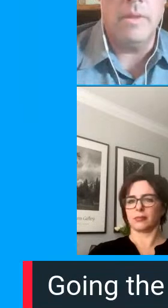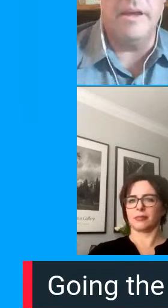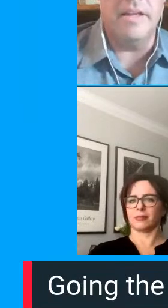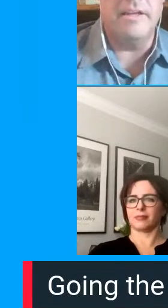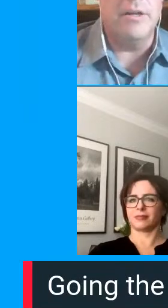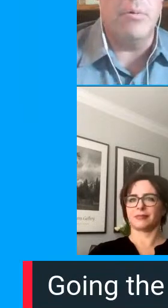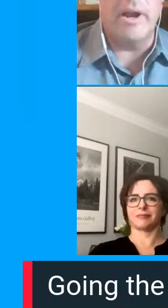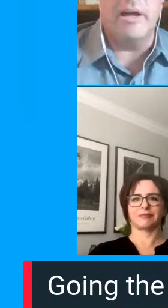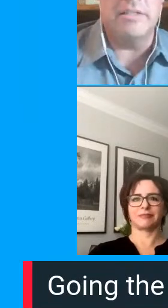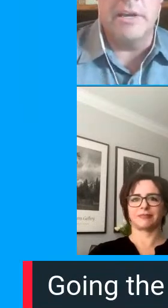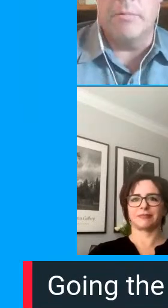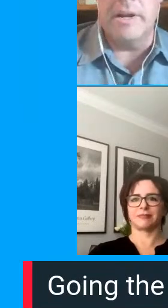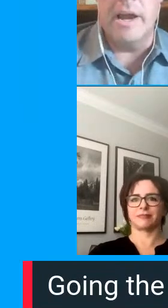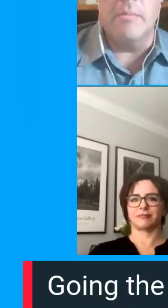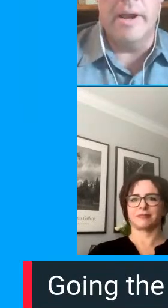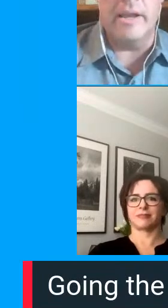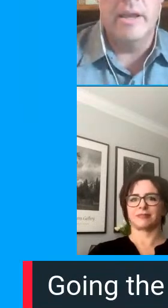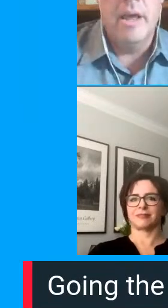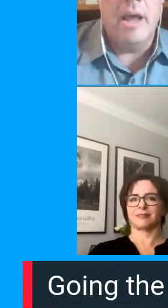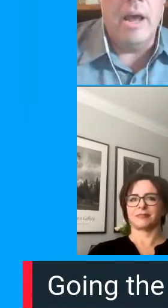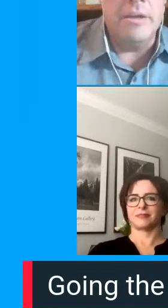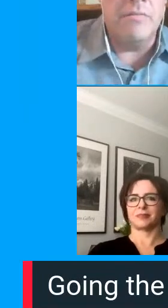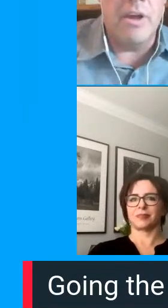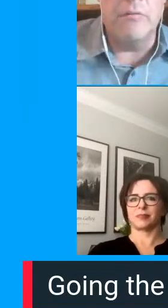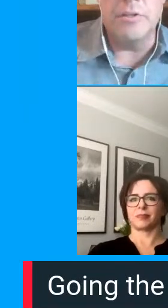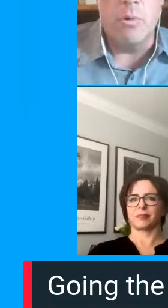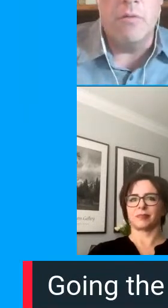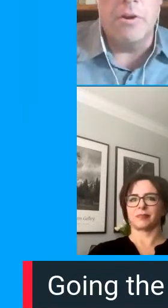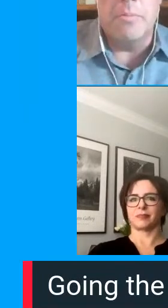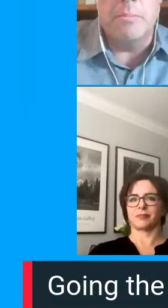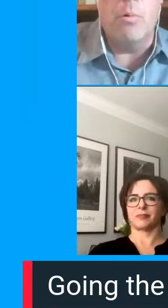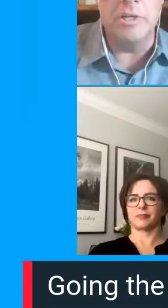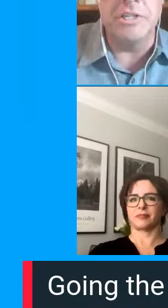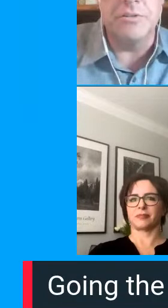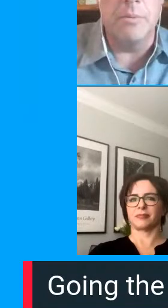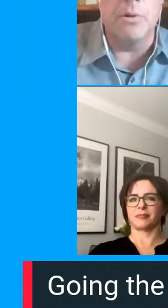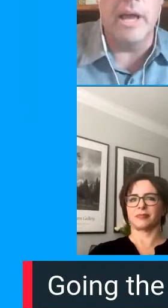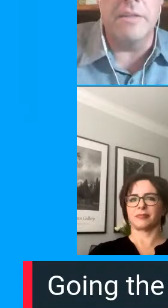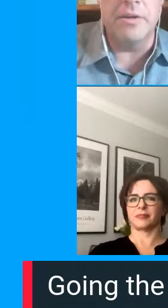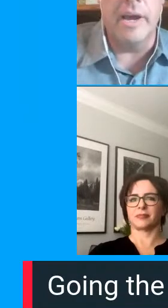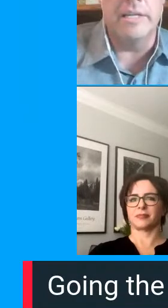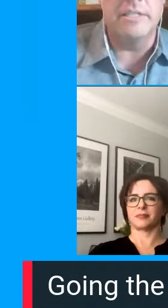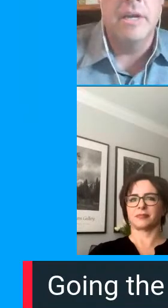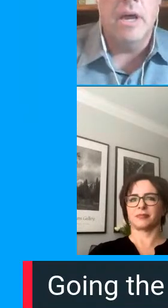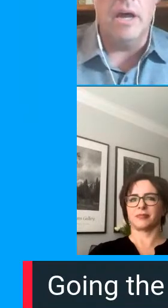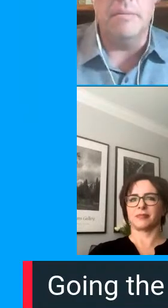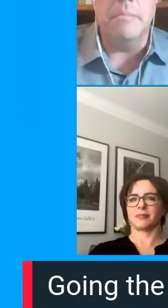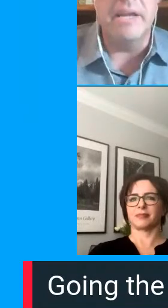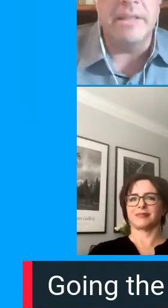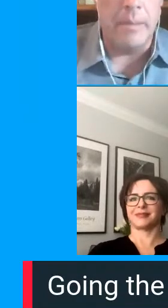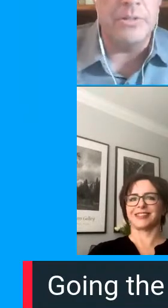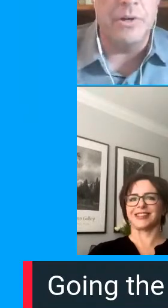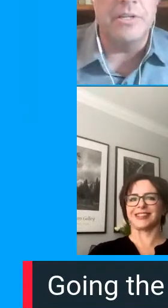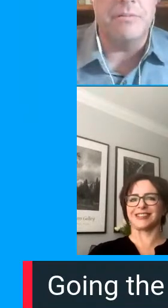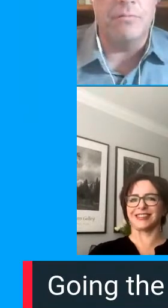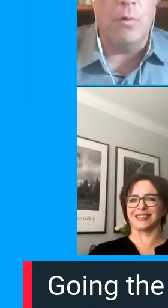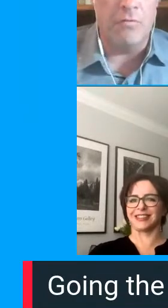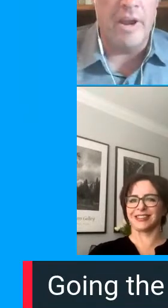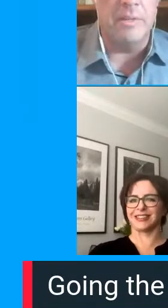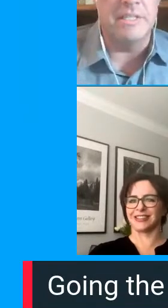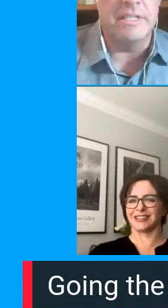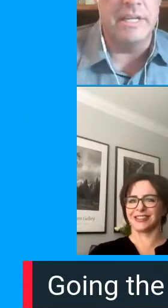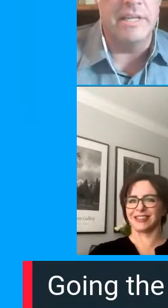yeah you know what i'll tell you right now mike uh you've got over 1200 people watching so i'm glad that you guys uh made the opportunity